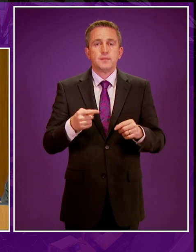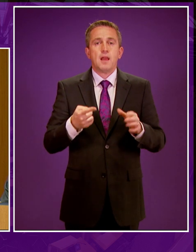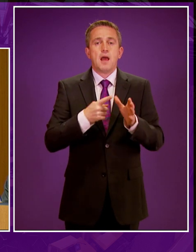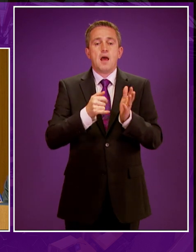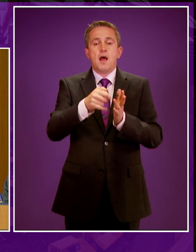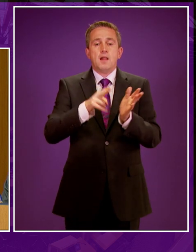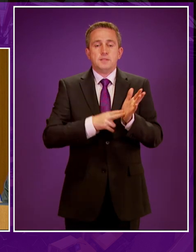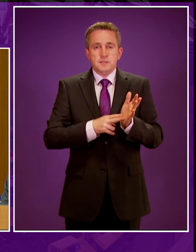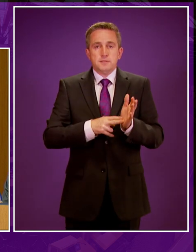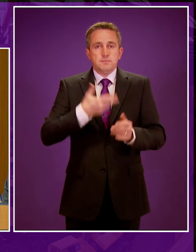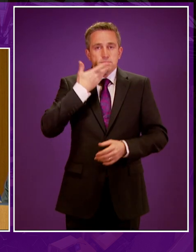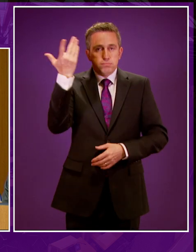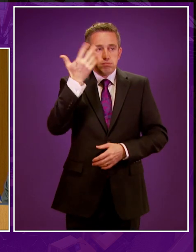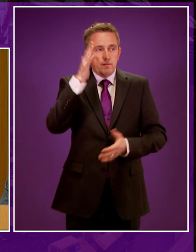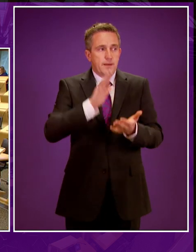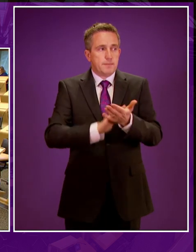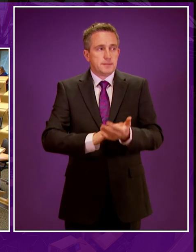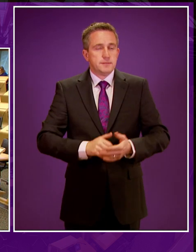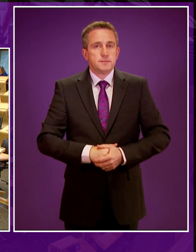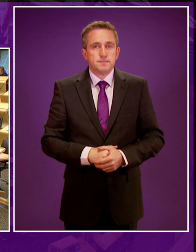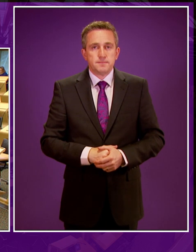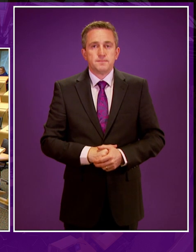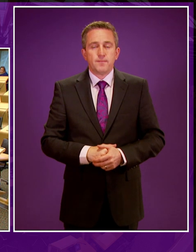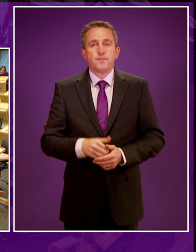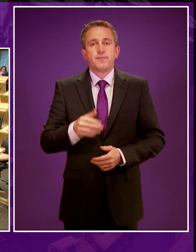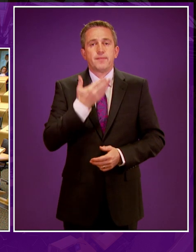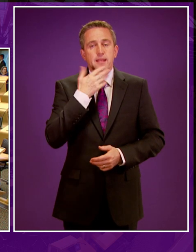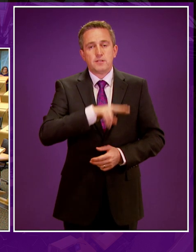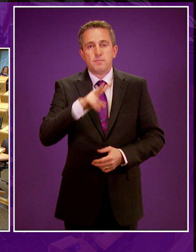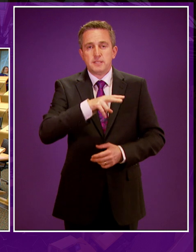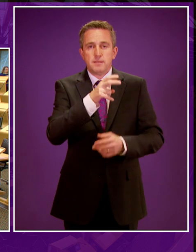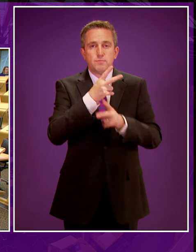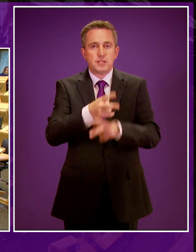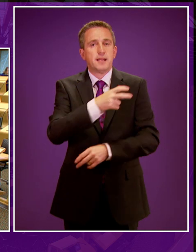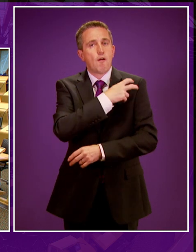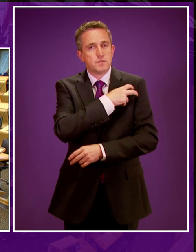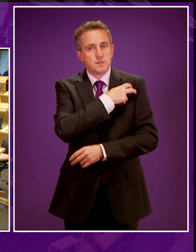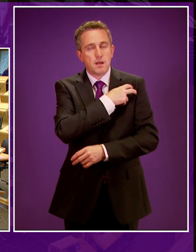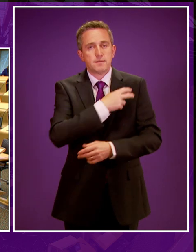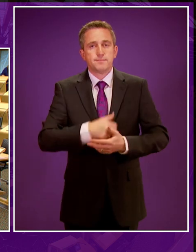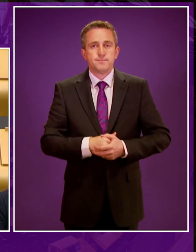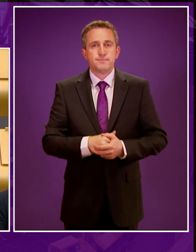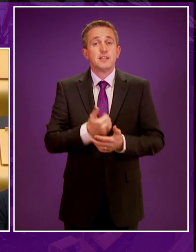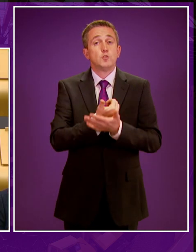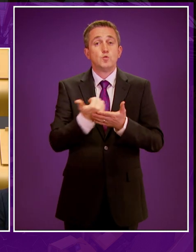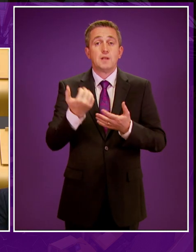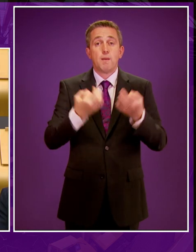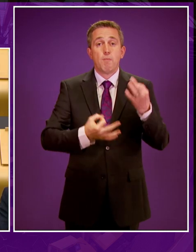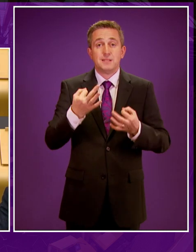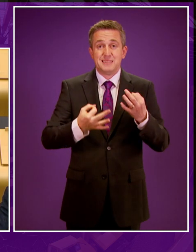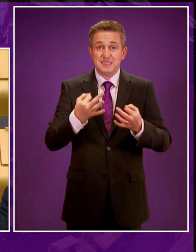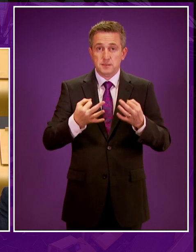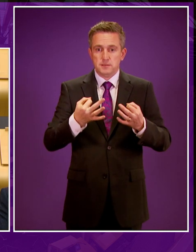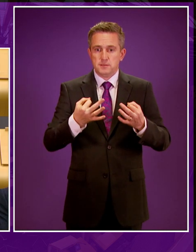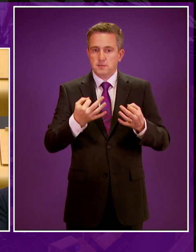Close to the Greens. Five minutes are there about. Ms Johnston. Thank you, Deputy Presiding Officer. It's often said that politicians are behind the